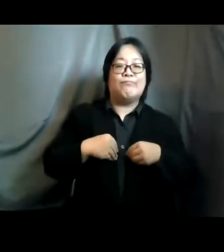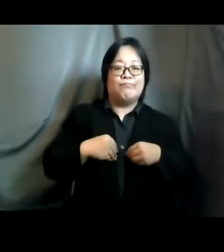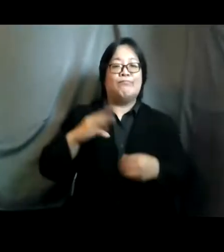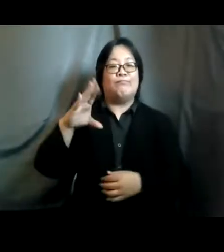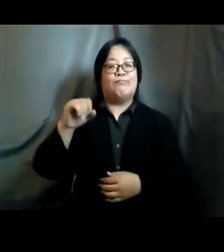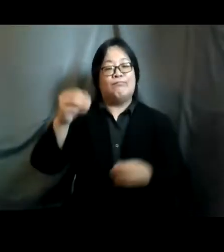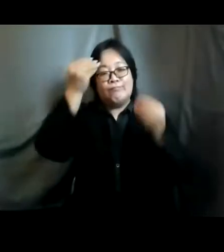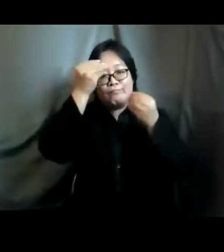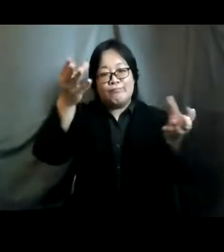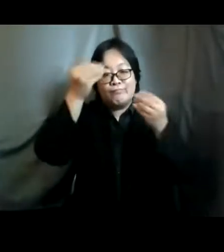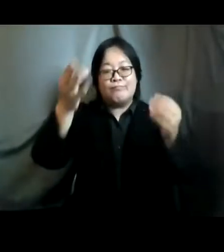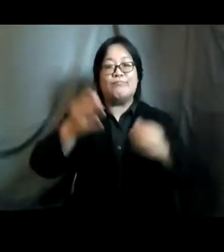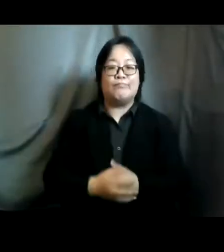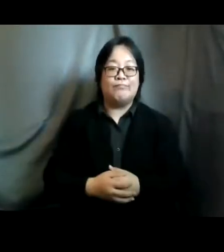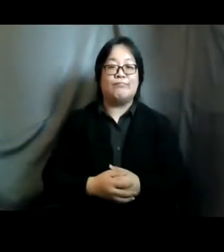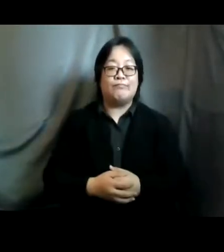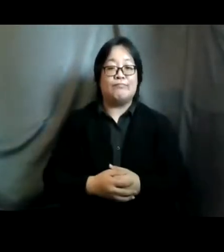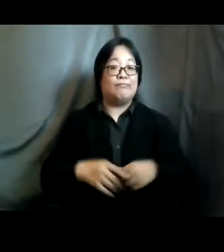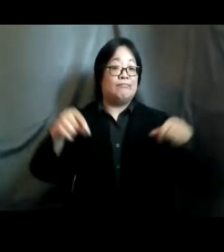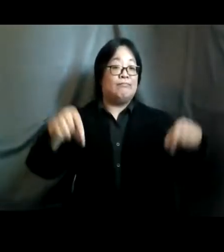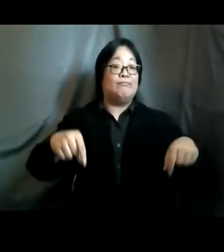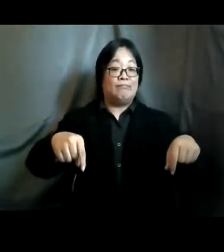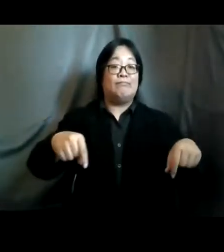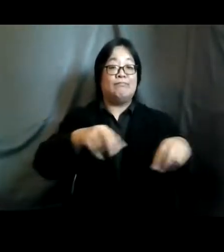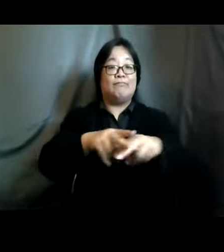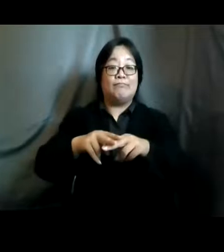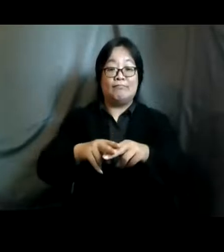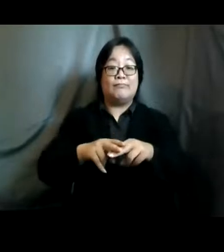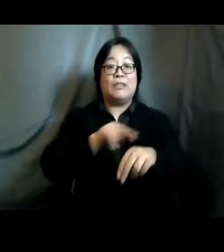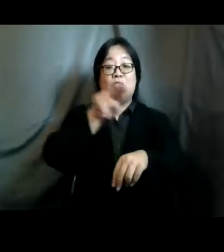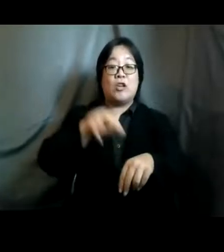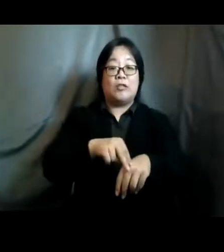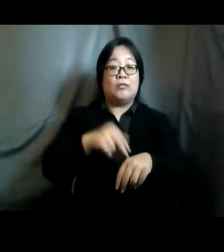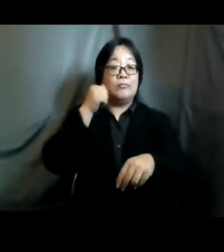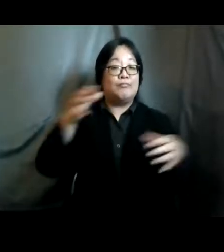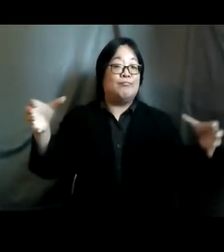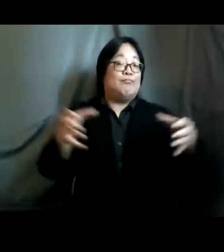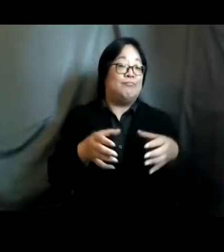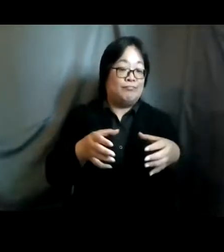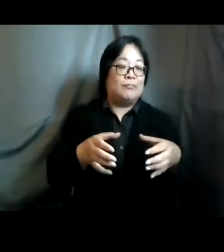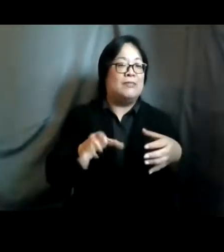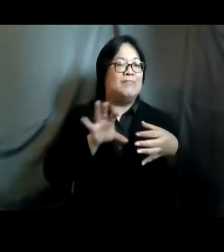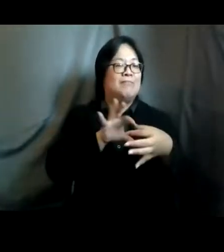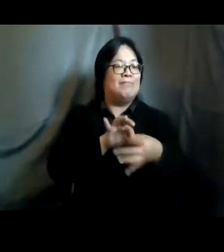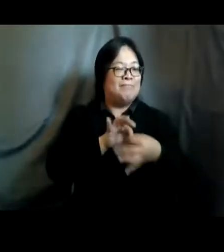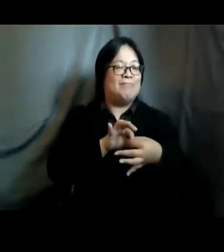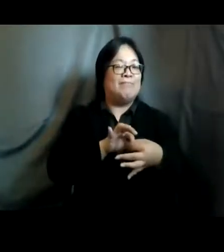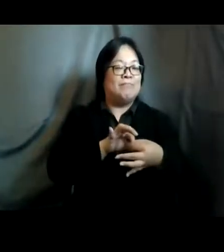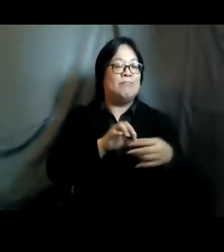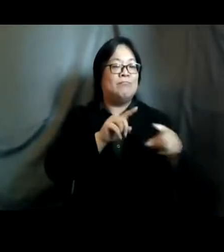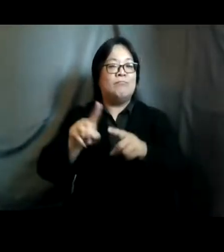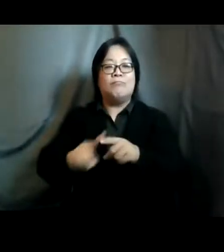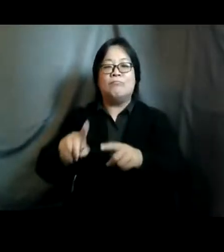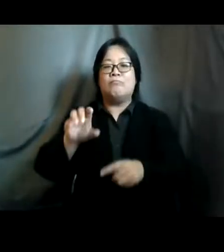us here uh for the ministry the national women's machinery uh working closely with the relevant stakeholders